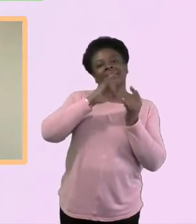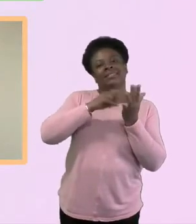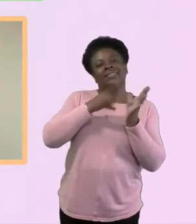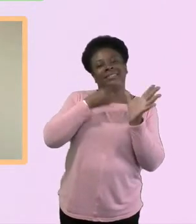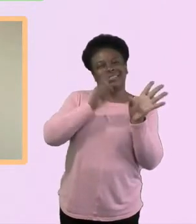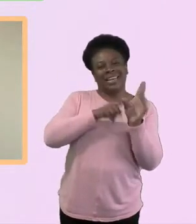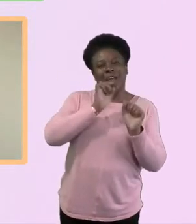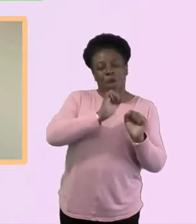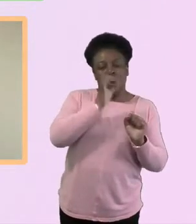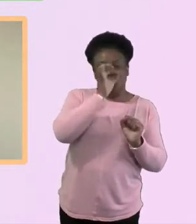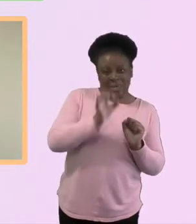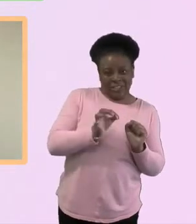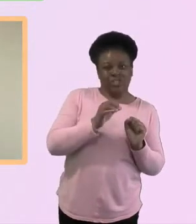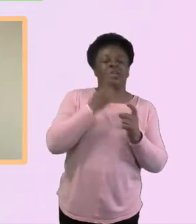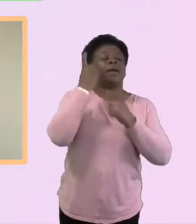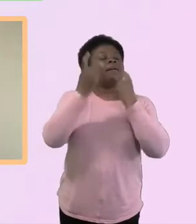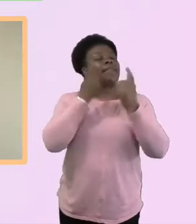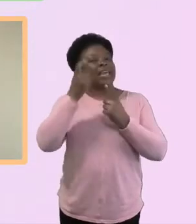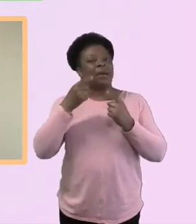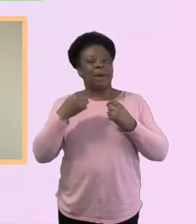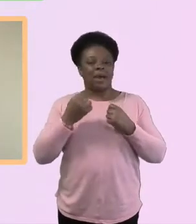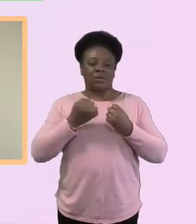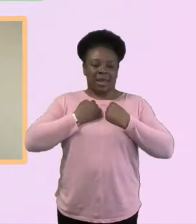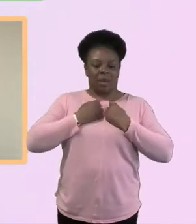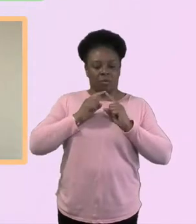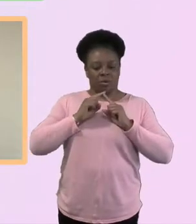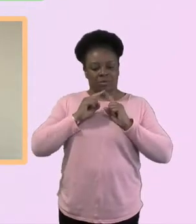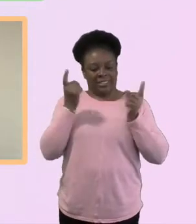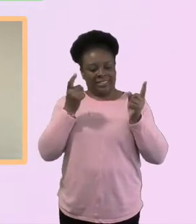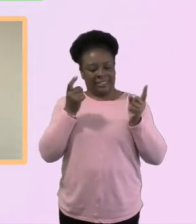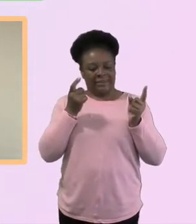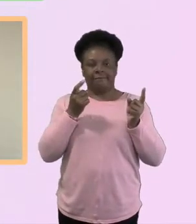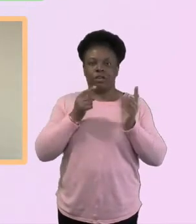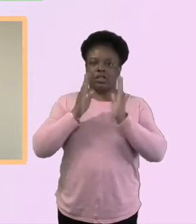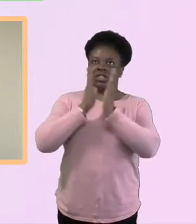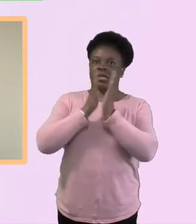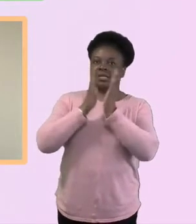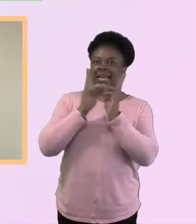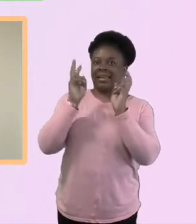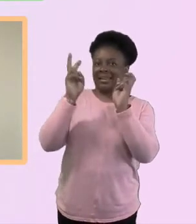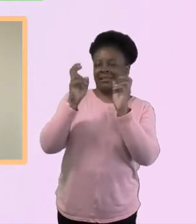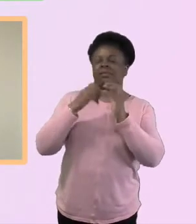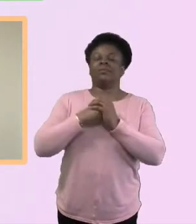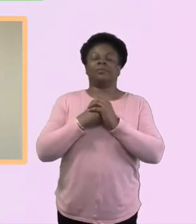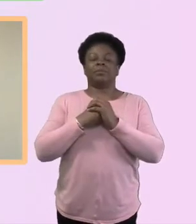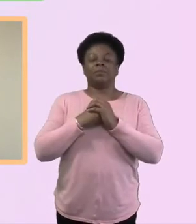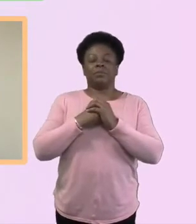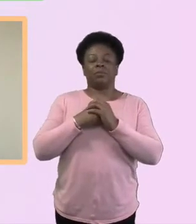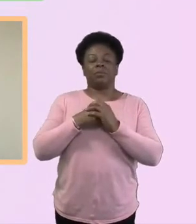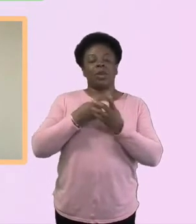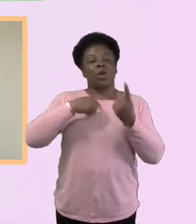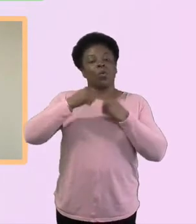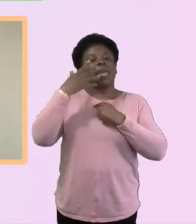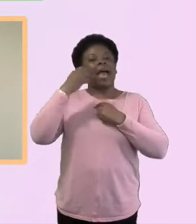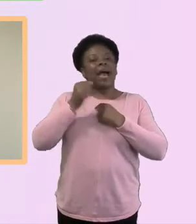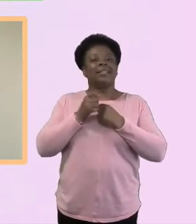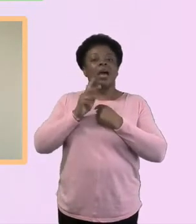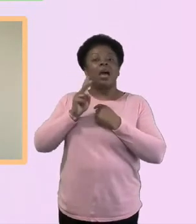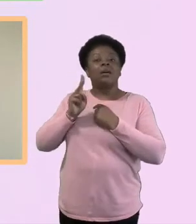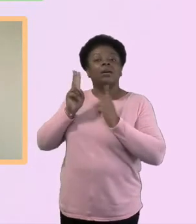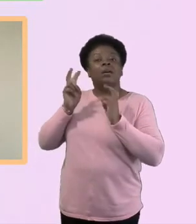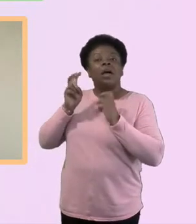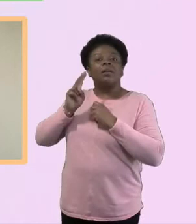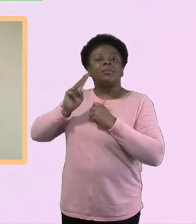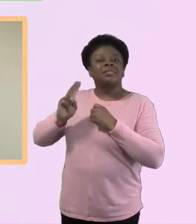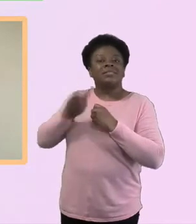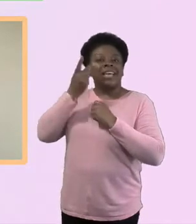looking at our different Sundays. We don't have a third Sunday. We have a second Sunday. one of our regular big things was our second Sunday lunch, which of course